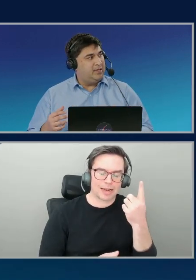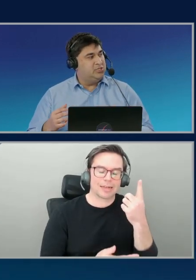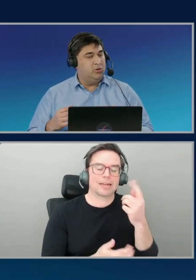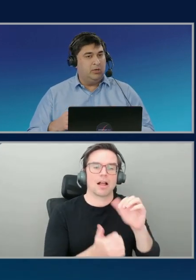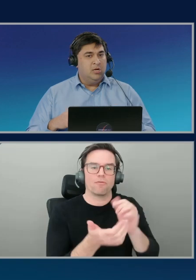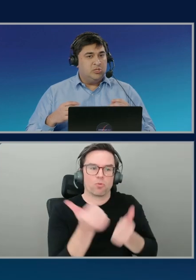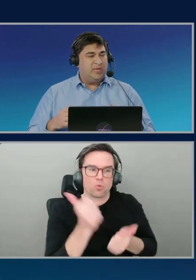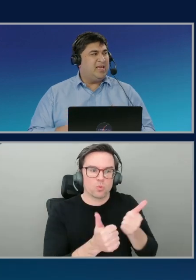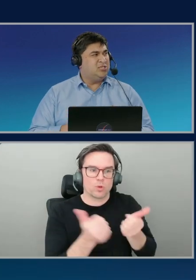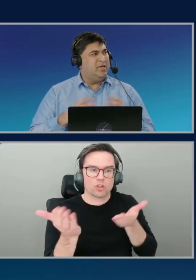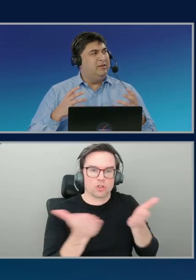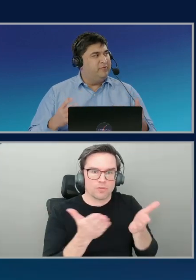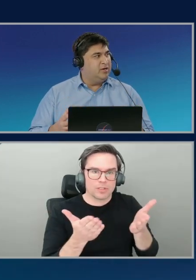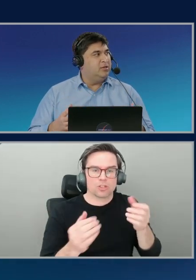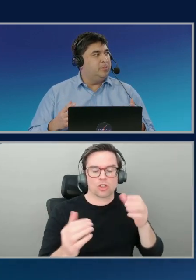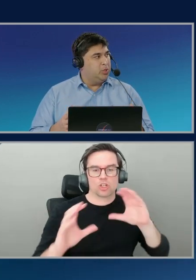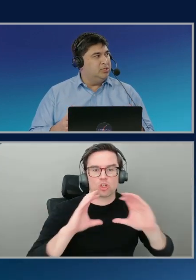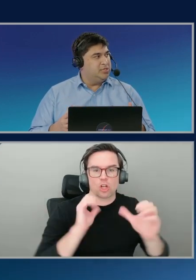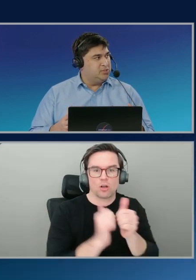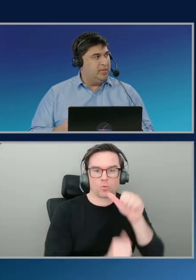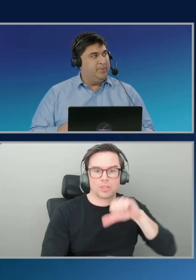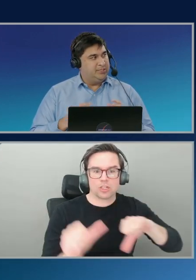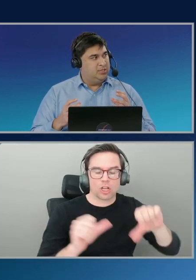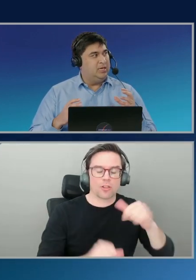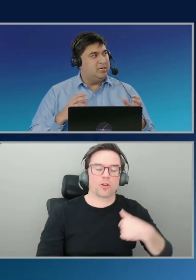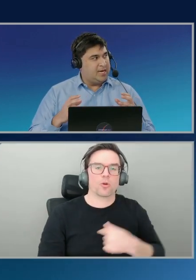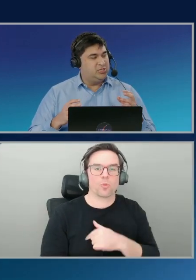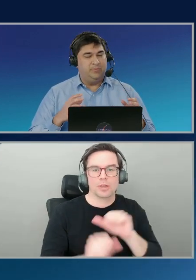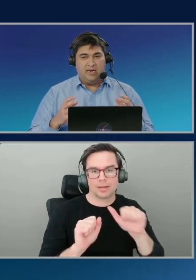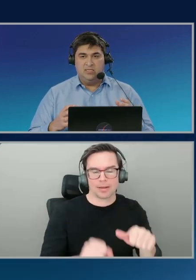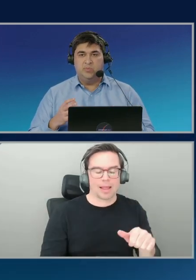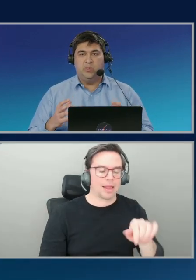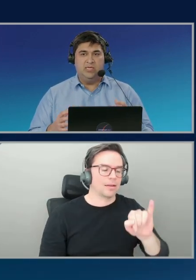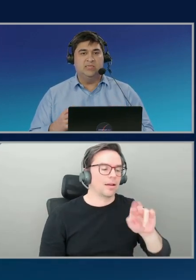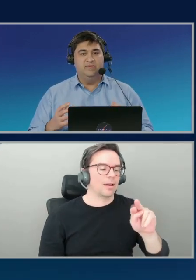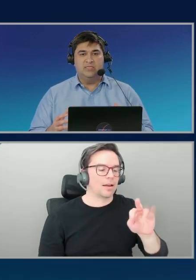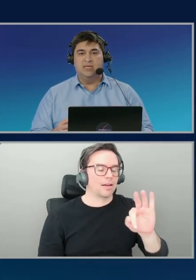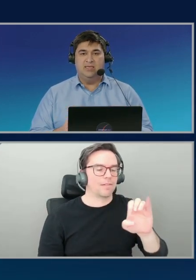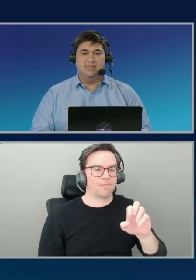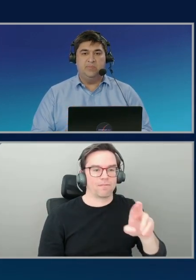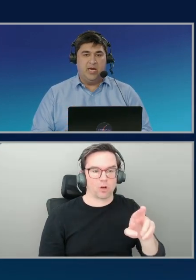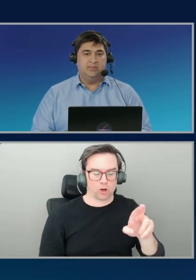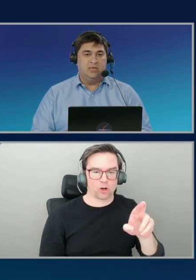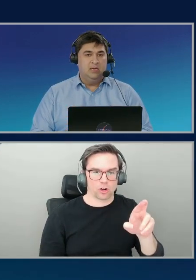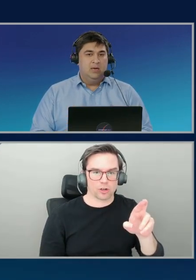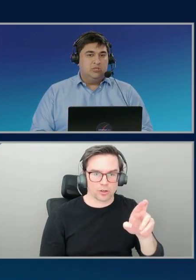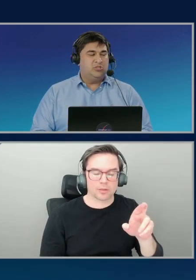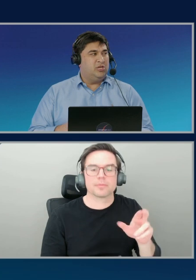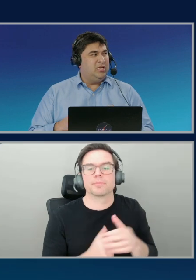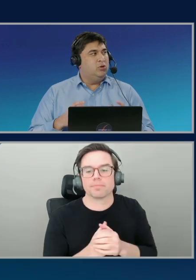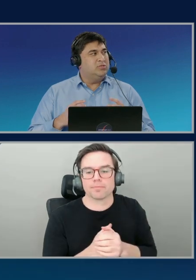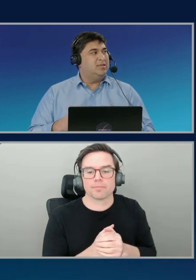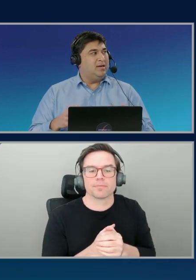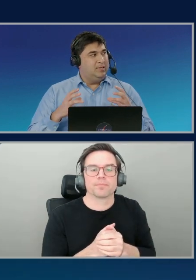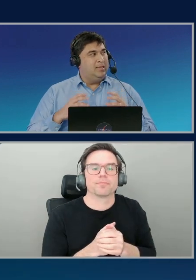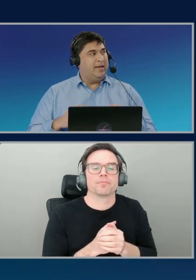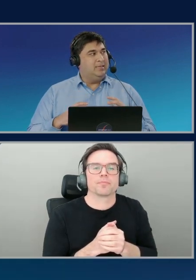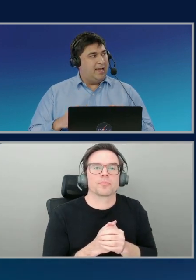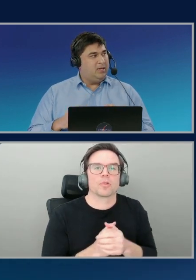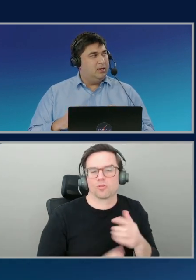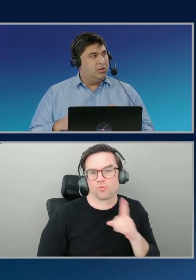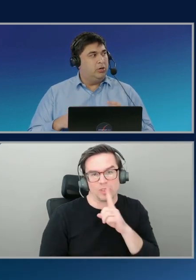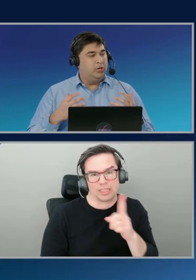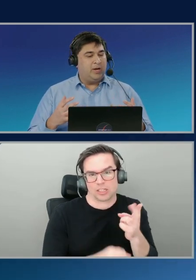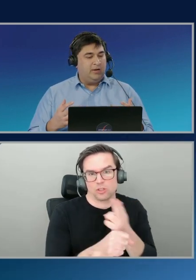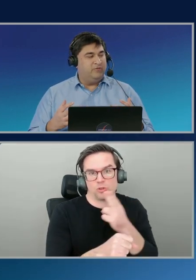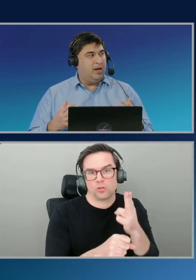interact and so on. So we can actually infer the topology as well based on the interaction patterns between these services and these APIs. So it's really using that underlying